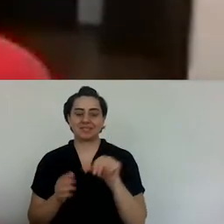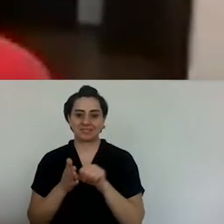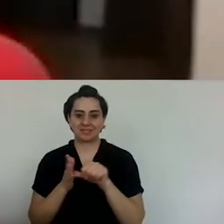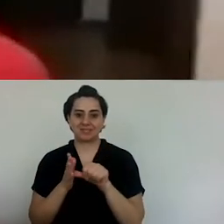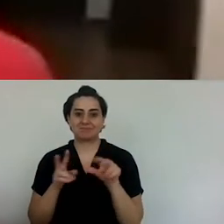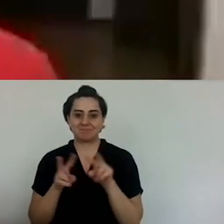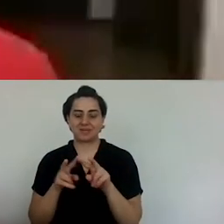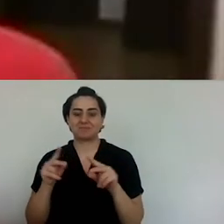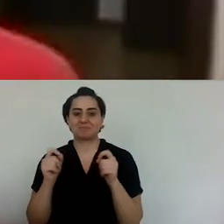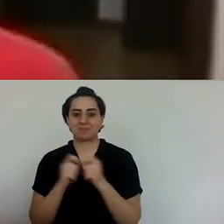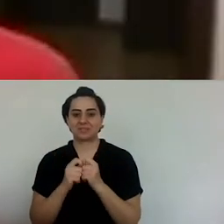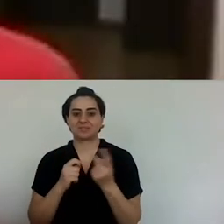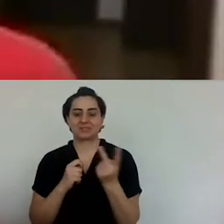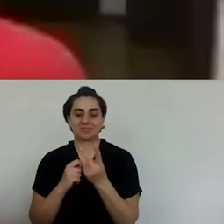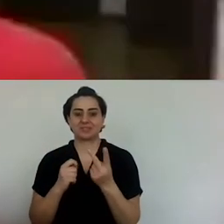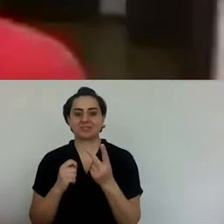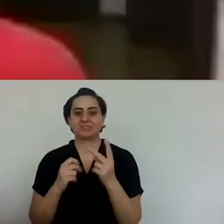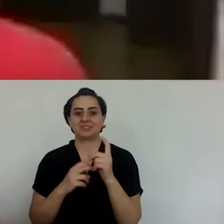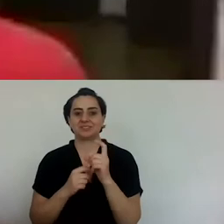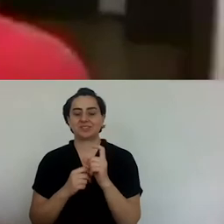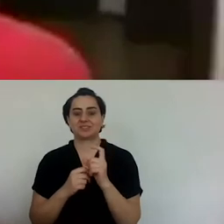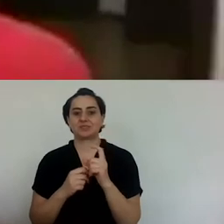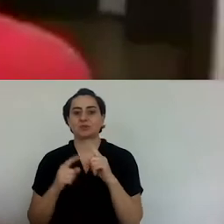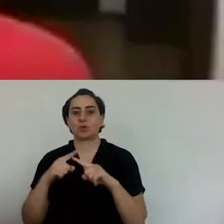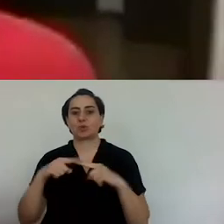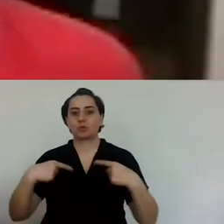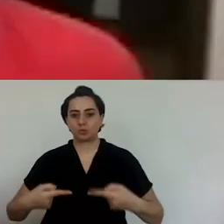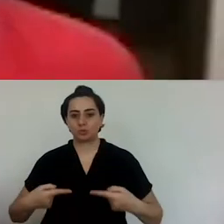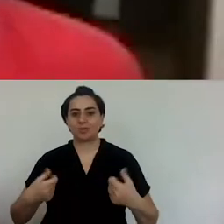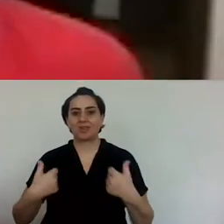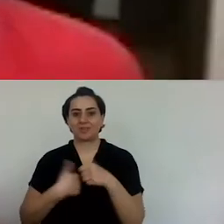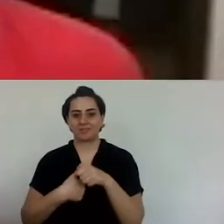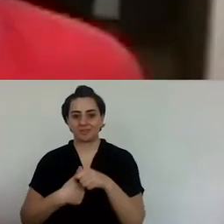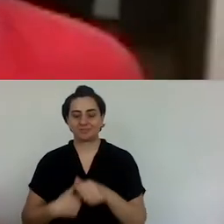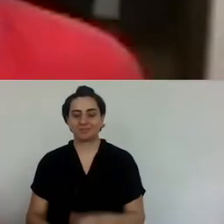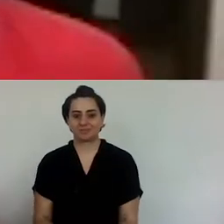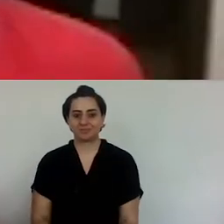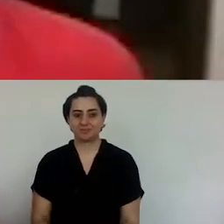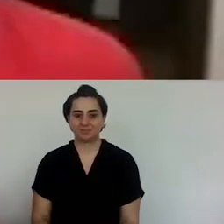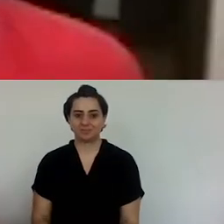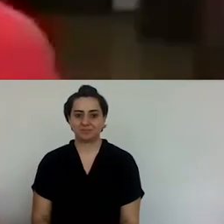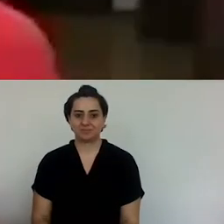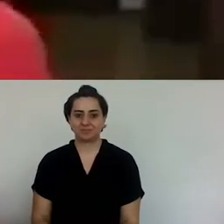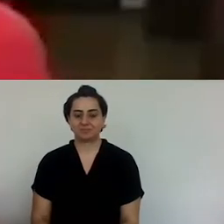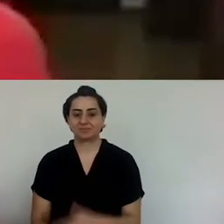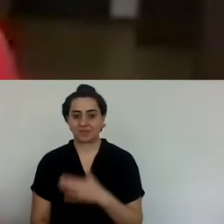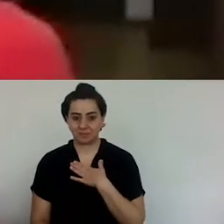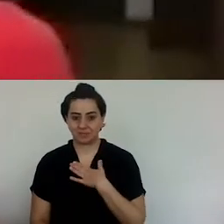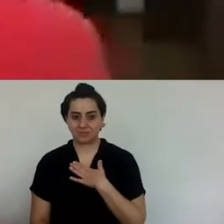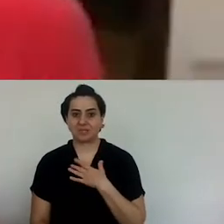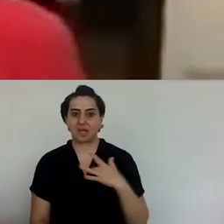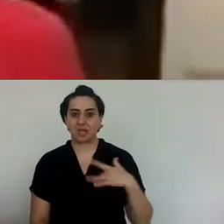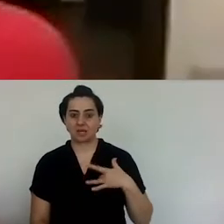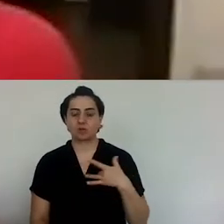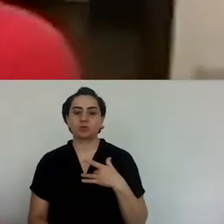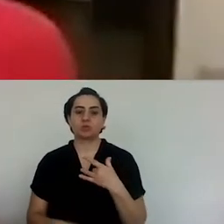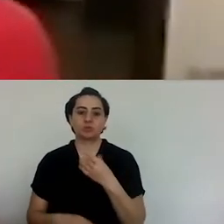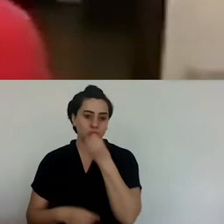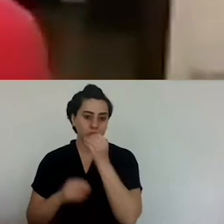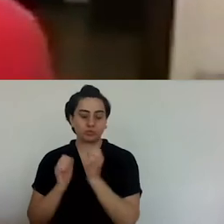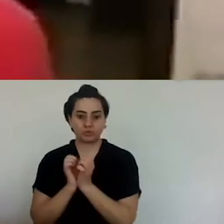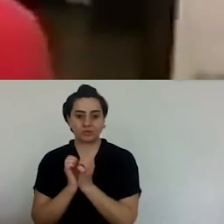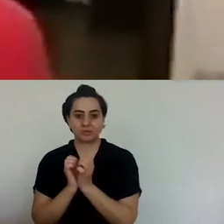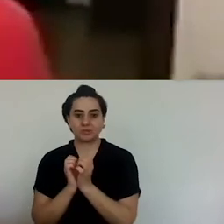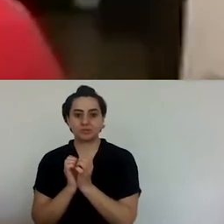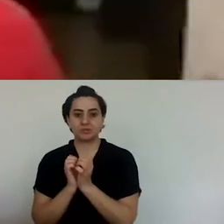1947, the son from our side and the daughter